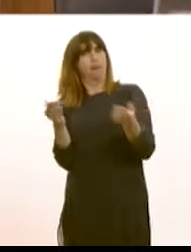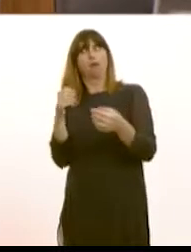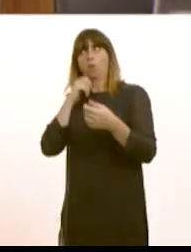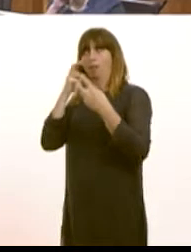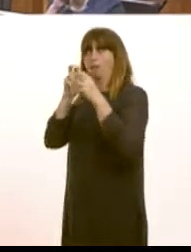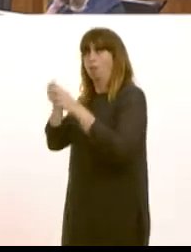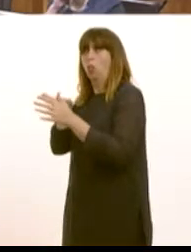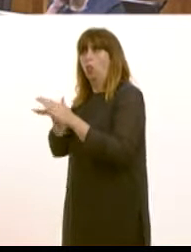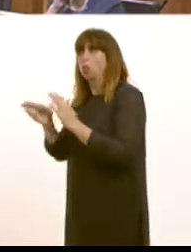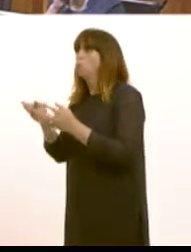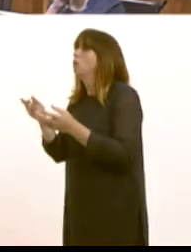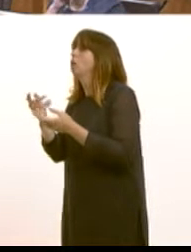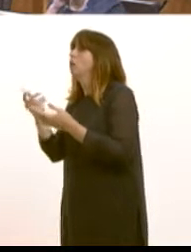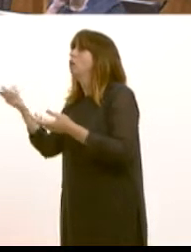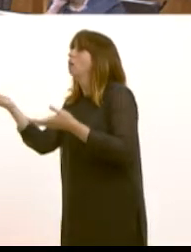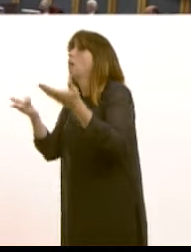goes ahead